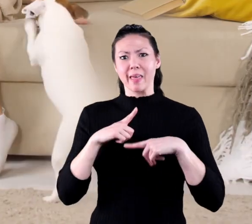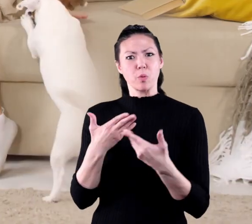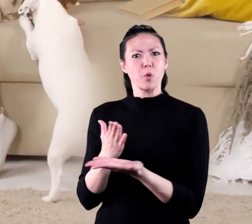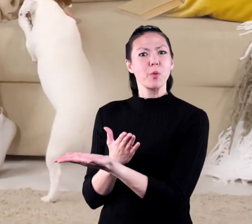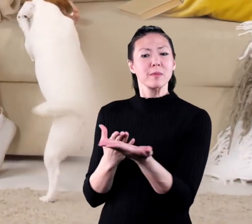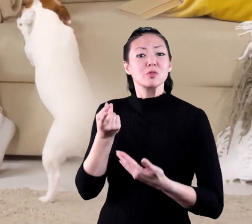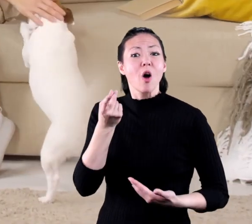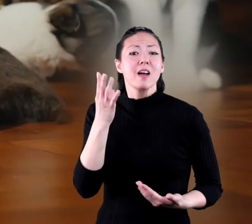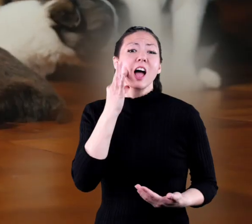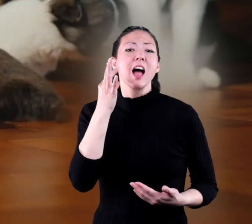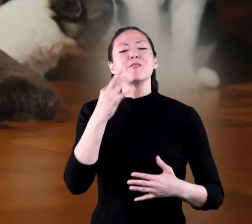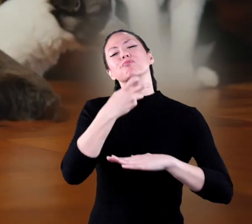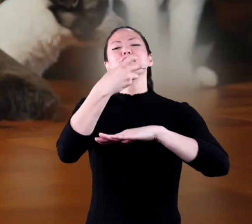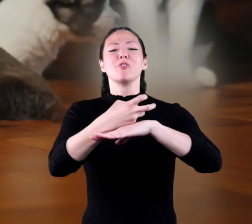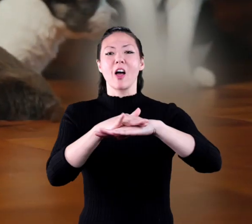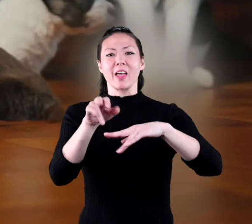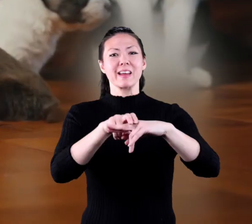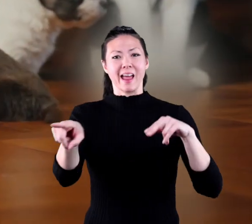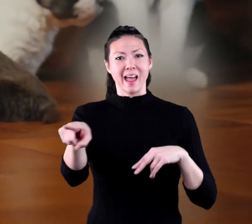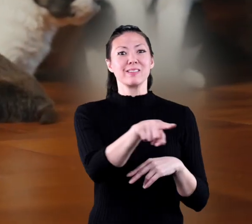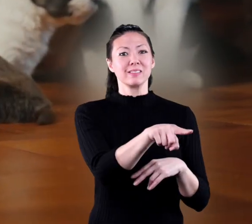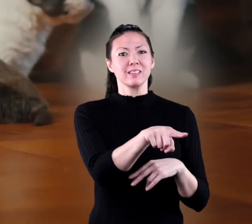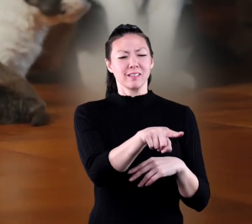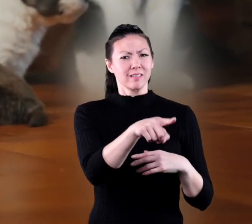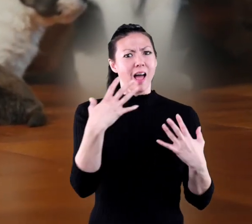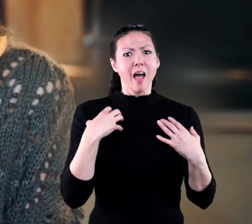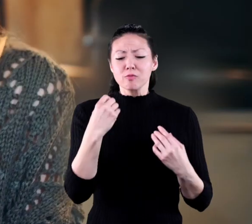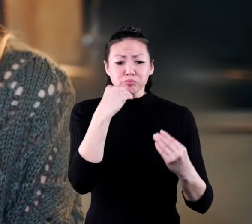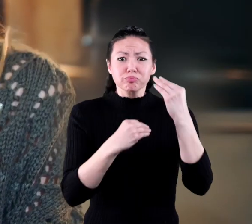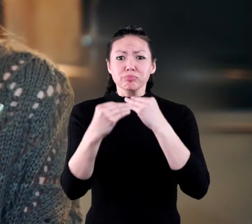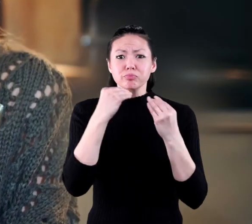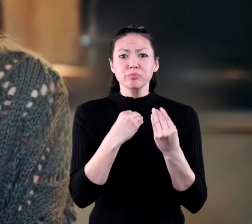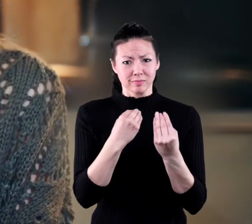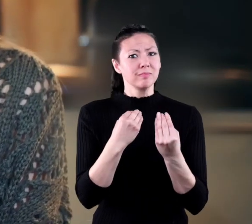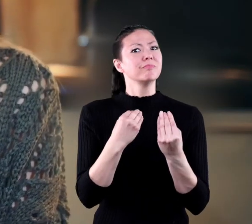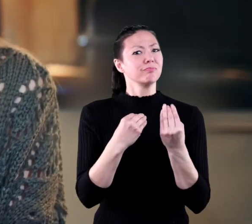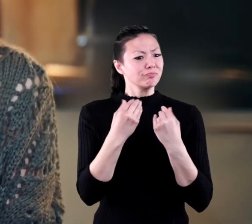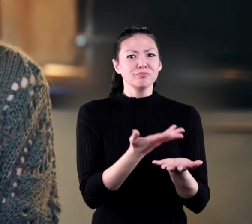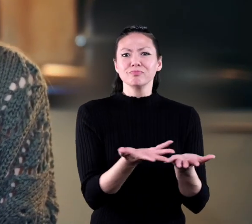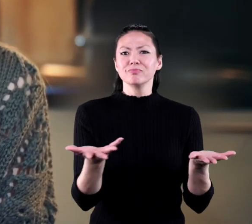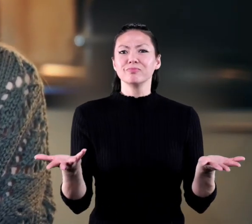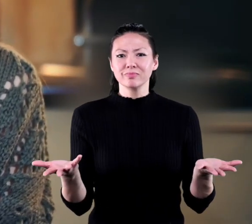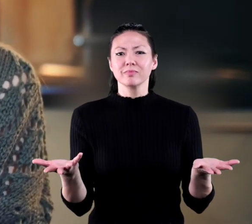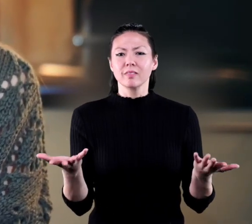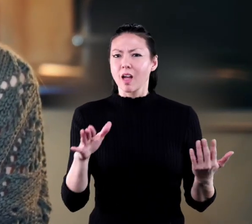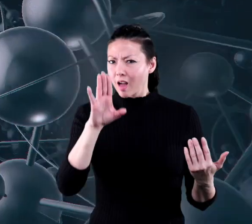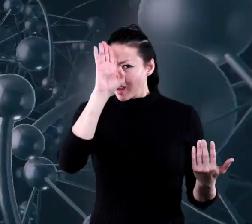in your living room? The dog or cat that might be lying on that couch? And even that healthy snack you may be eating?